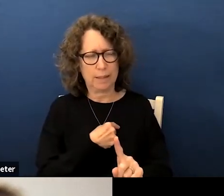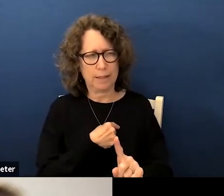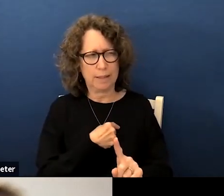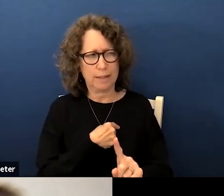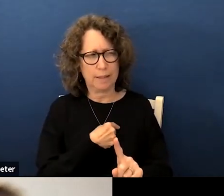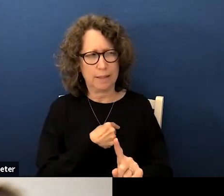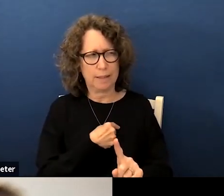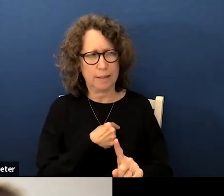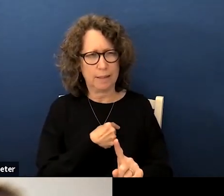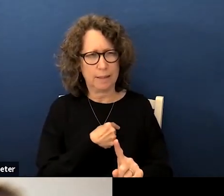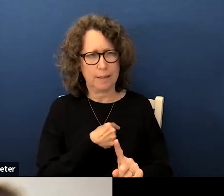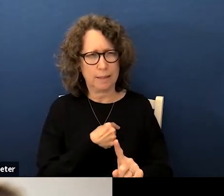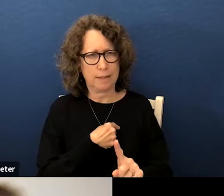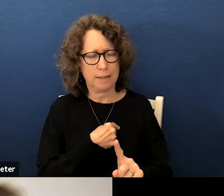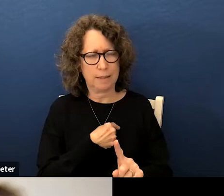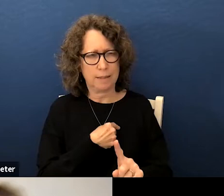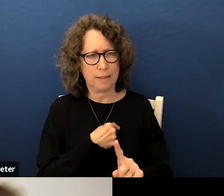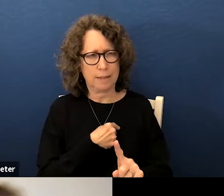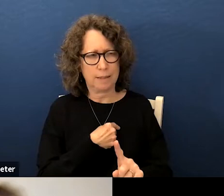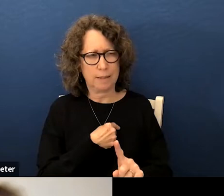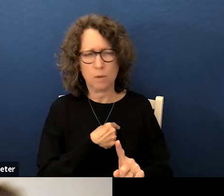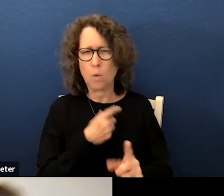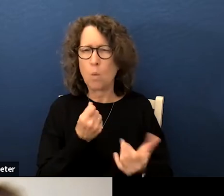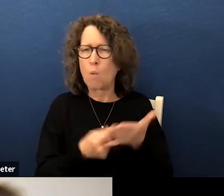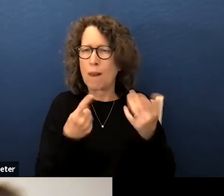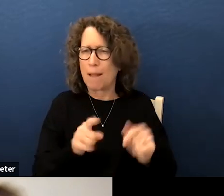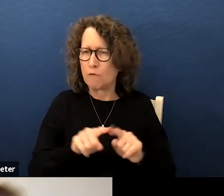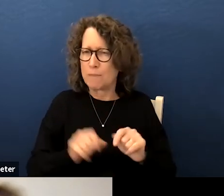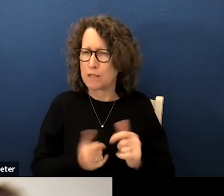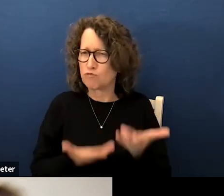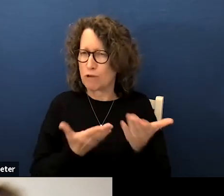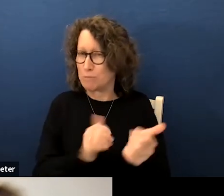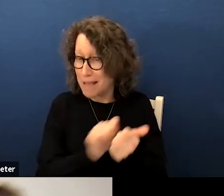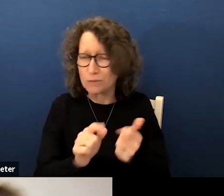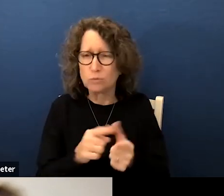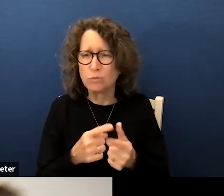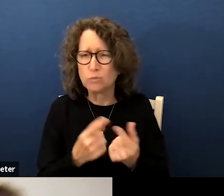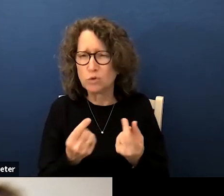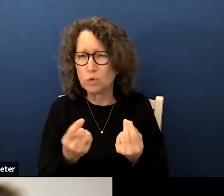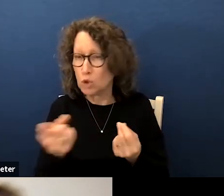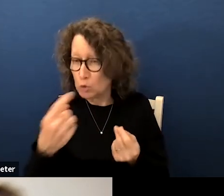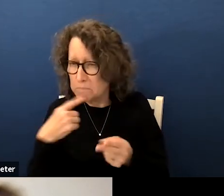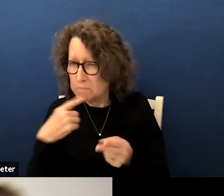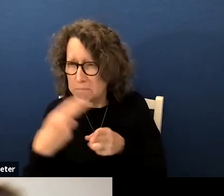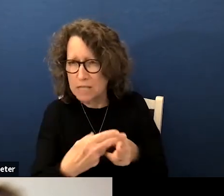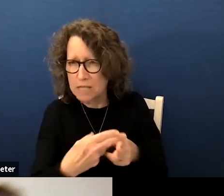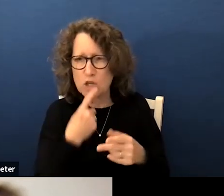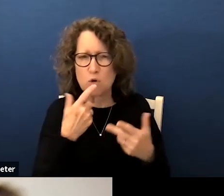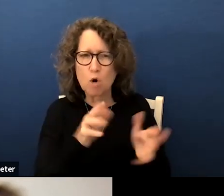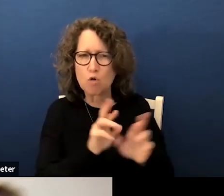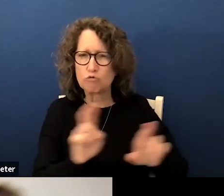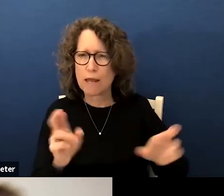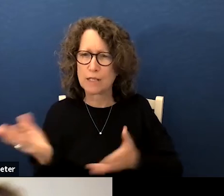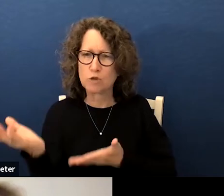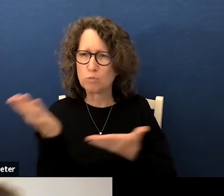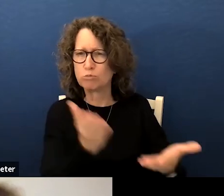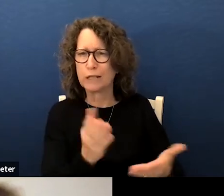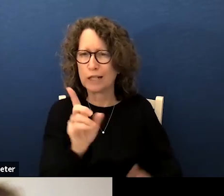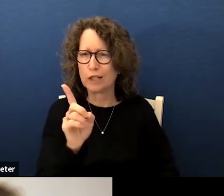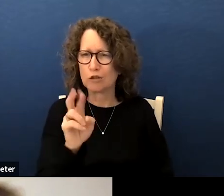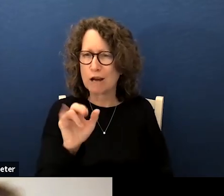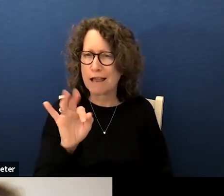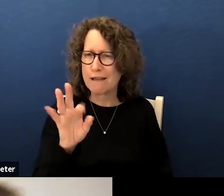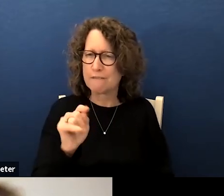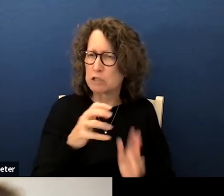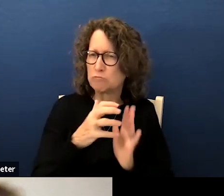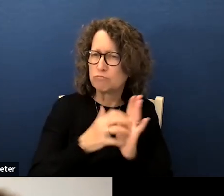result is going to be from this resolution if you if you mentioned that you were ready to bring a draft of the